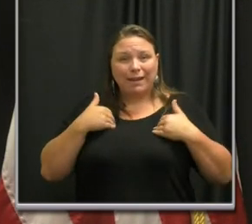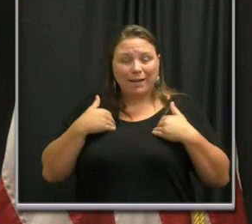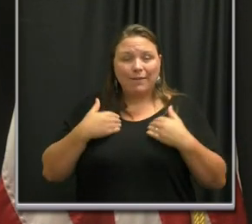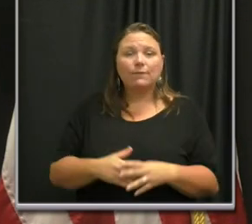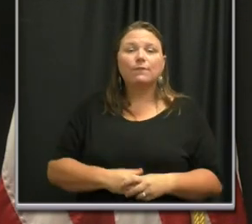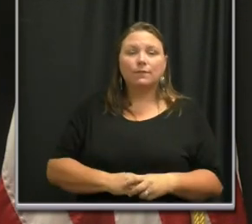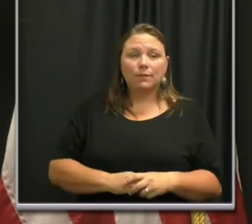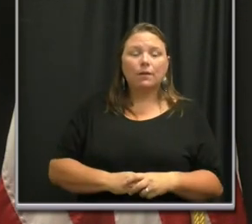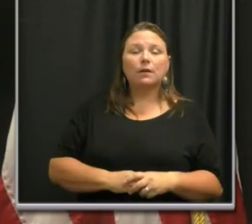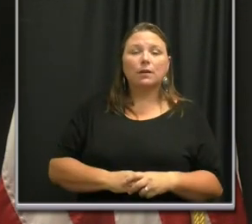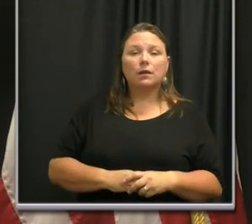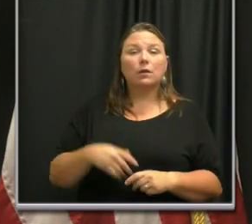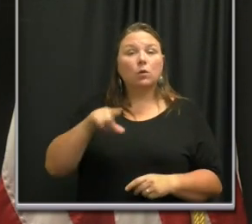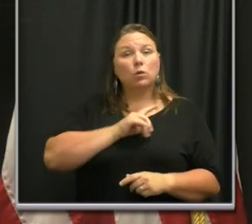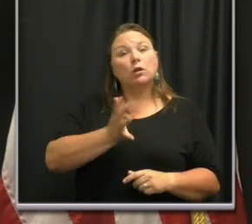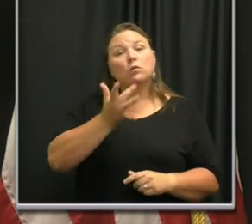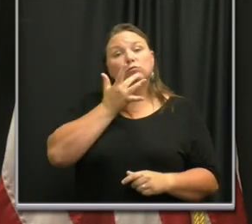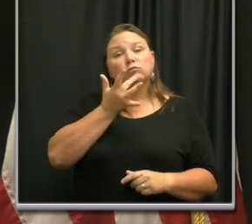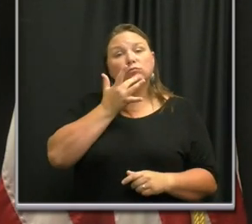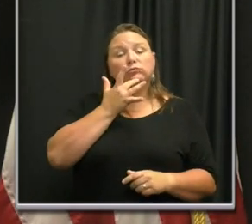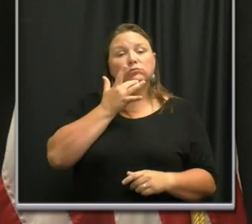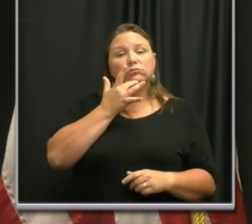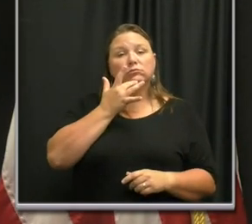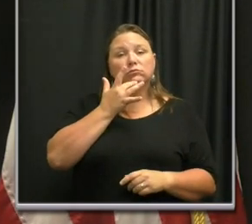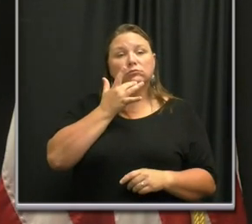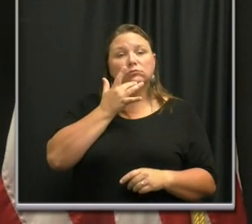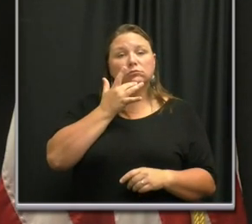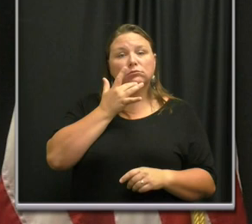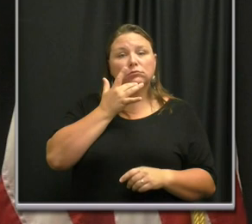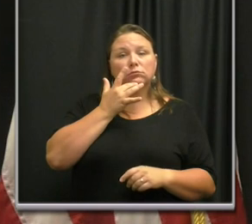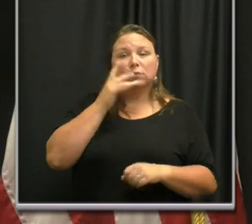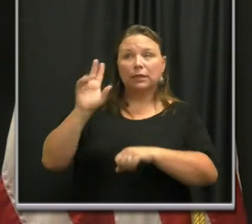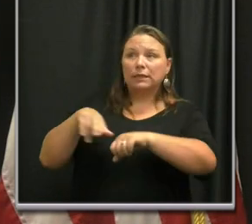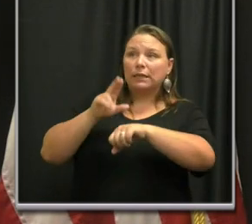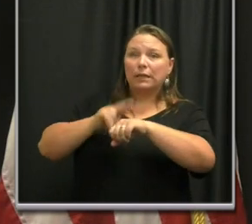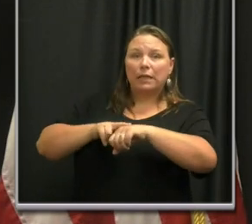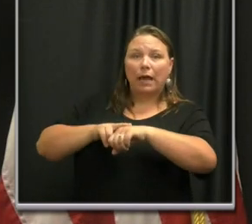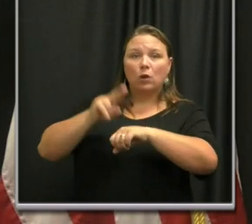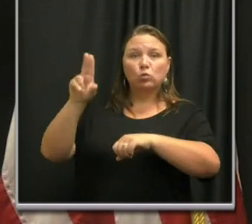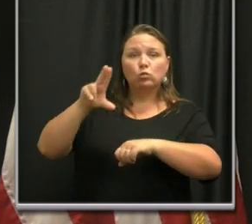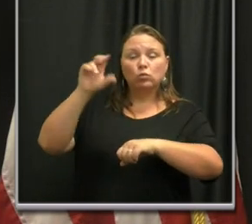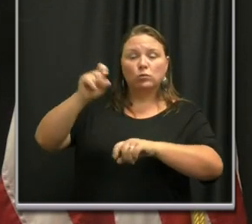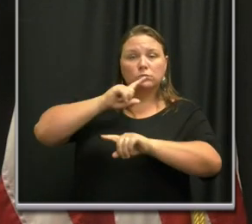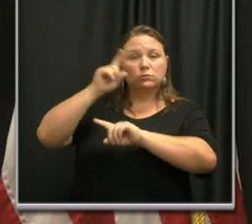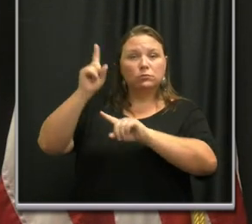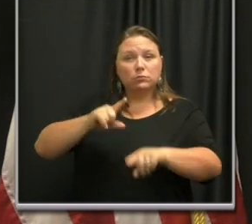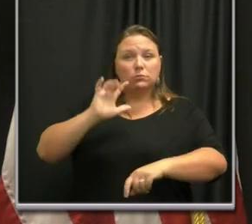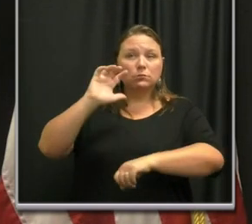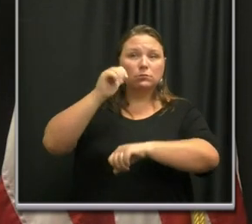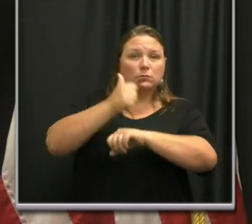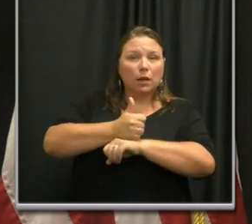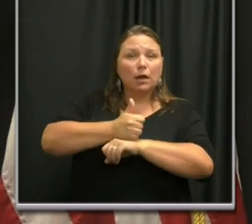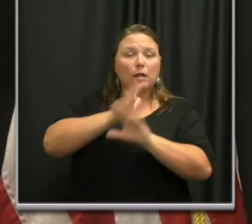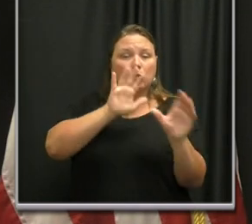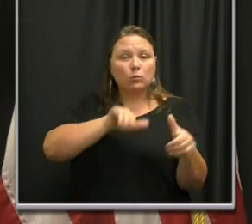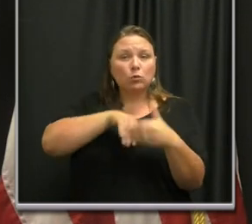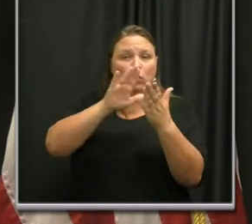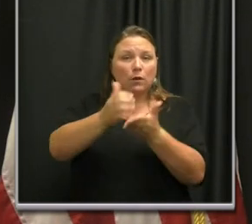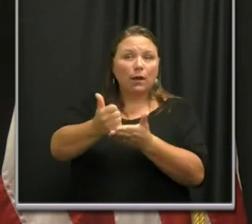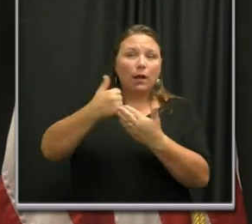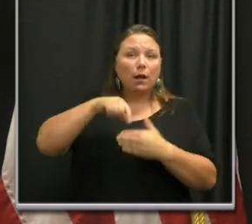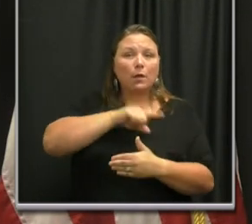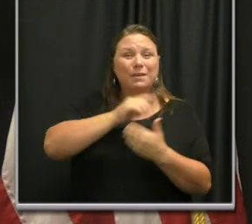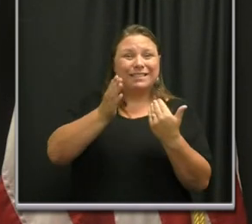We would have preferred a national response, a national set of practices that made it